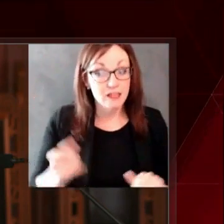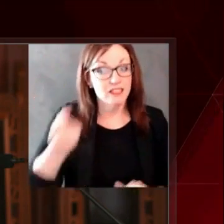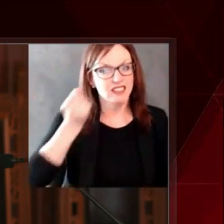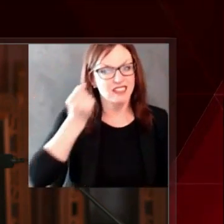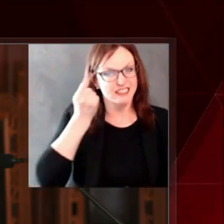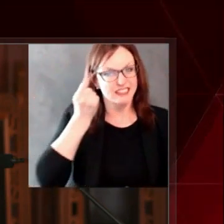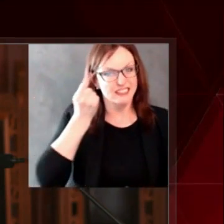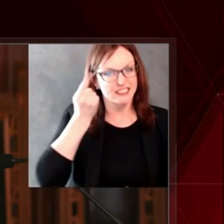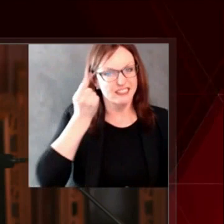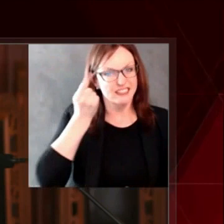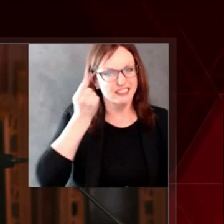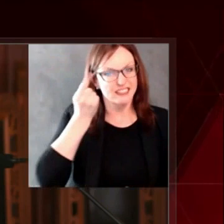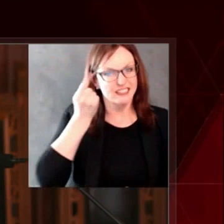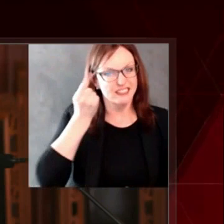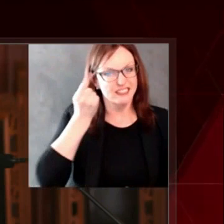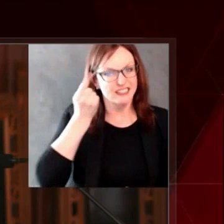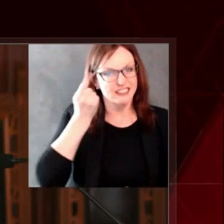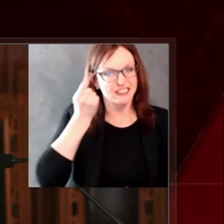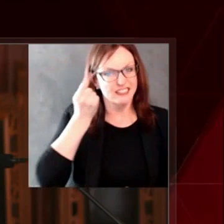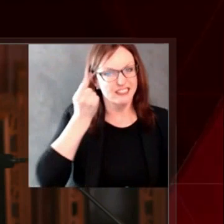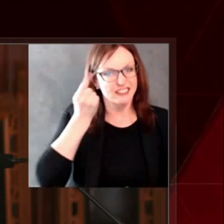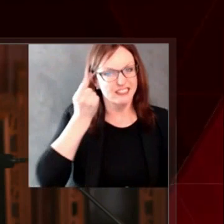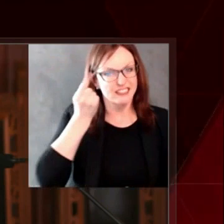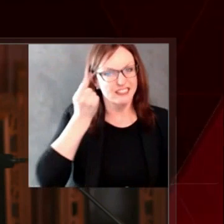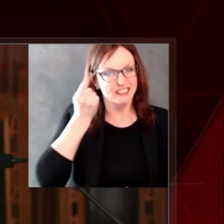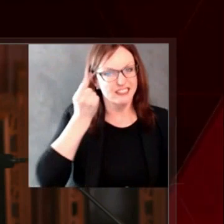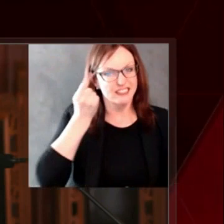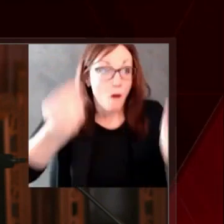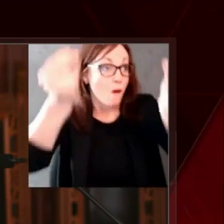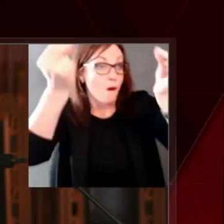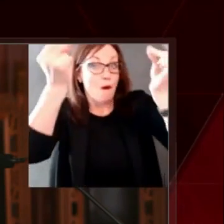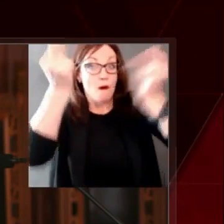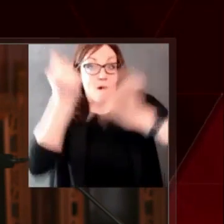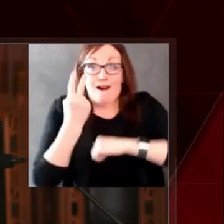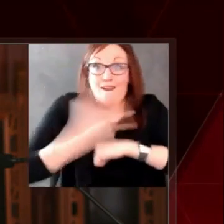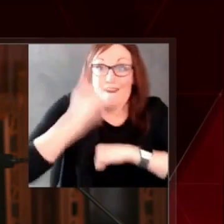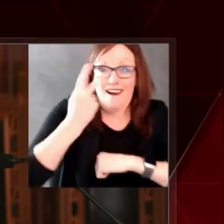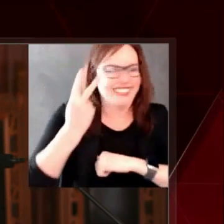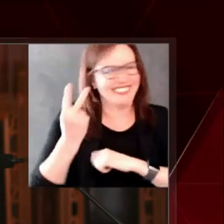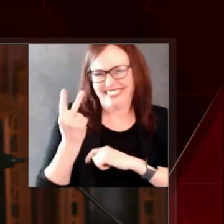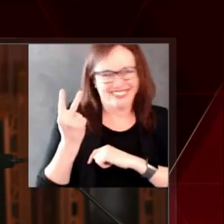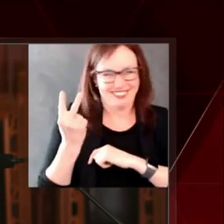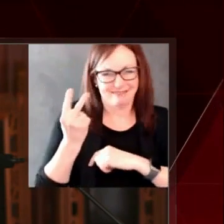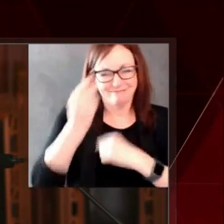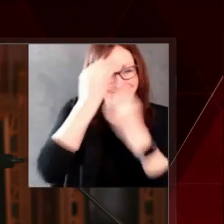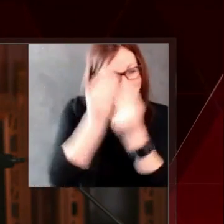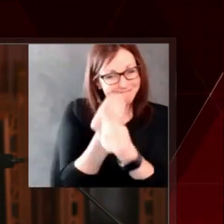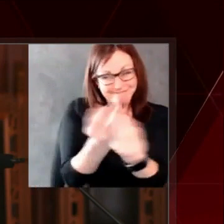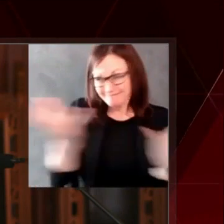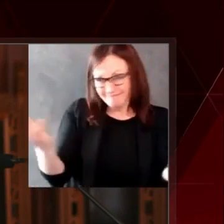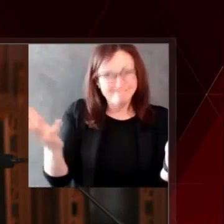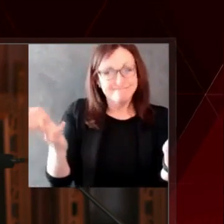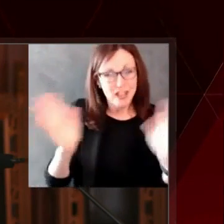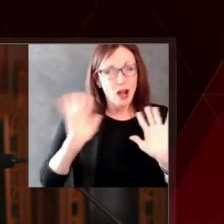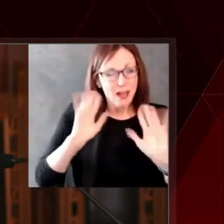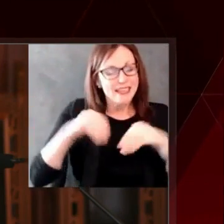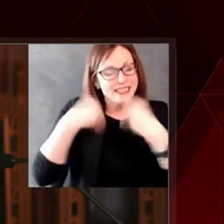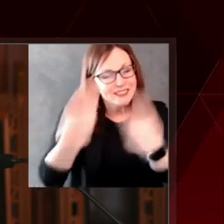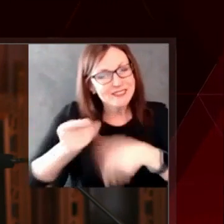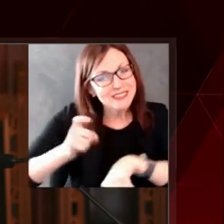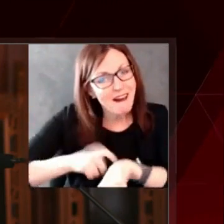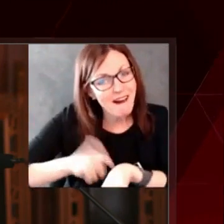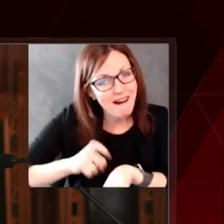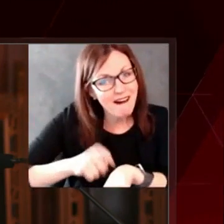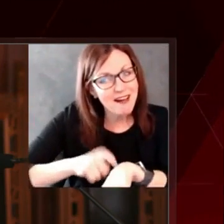isolate, and quarantine. We've added another tool to our toolbox thanks to the vaccine, but we need to remain vigilant and